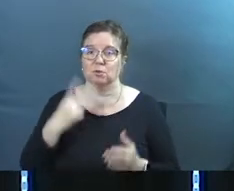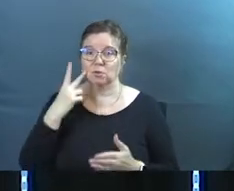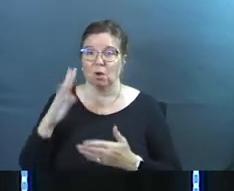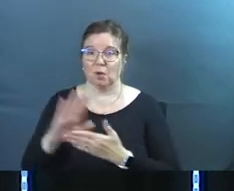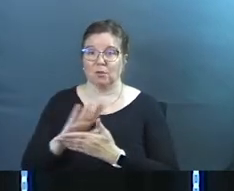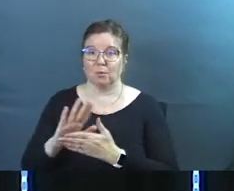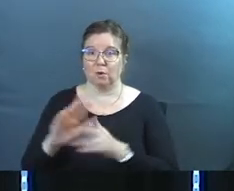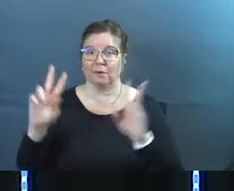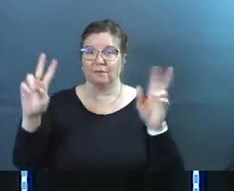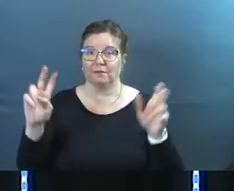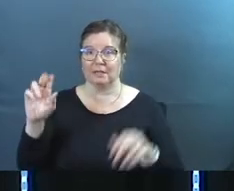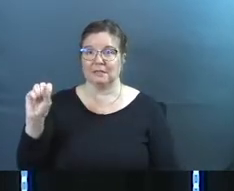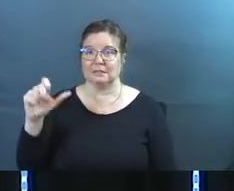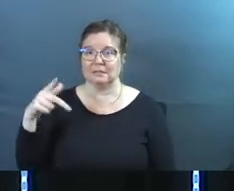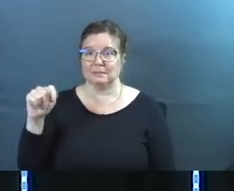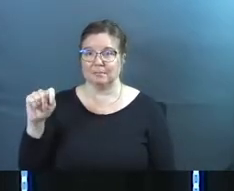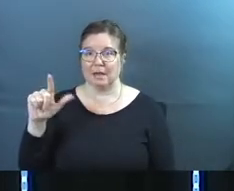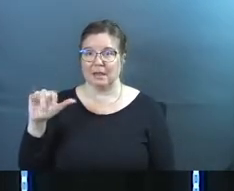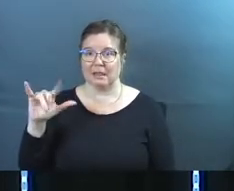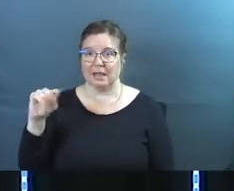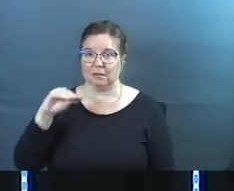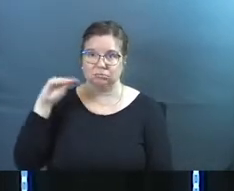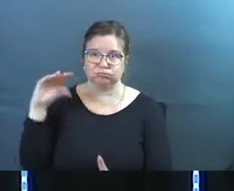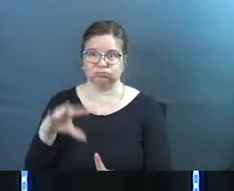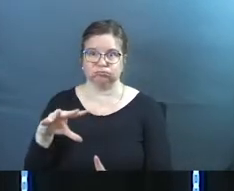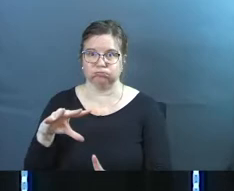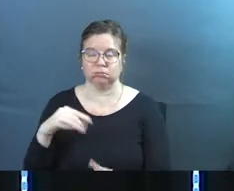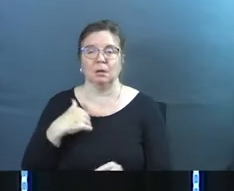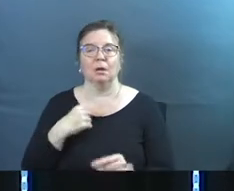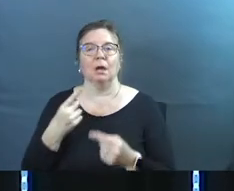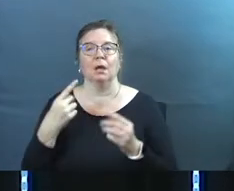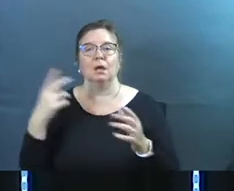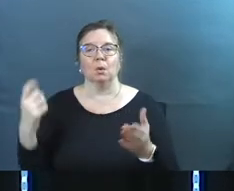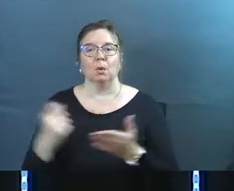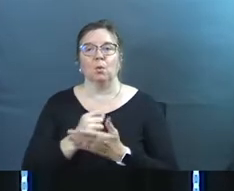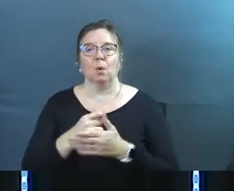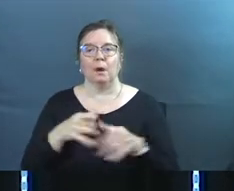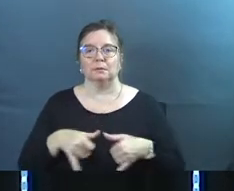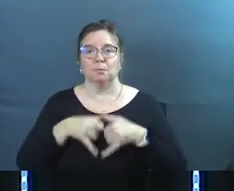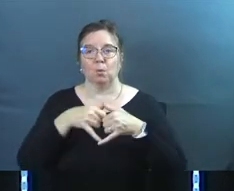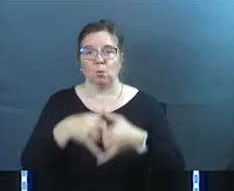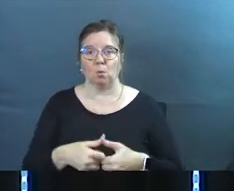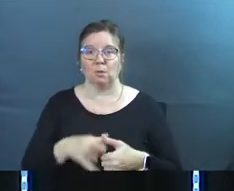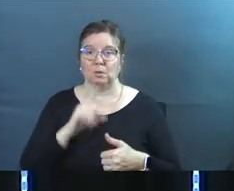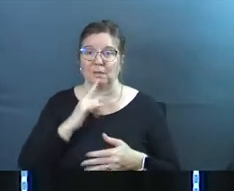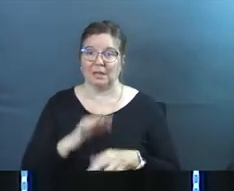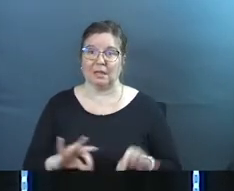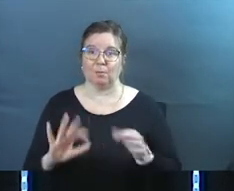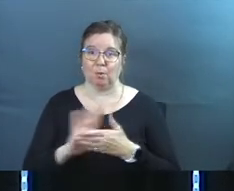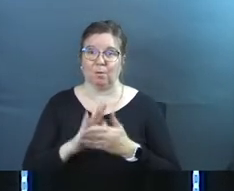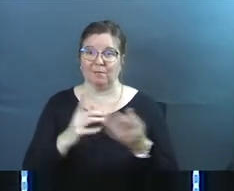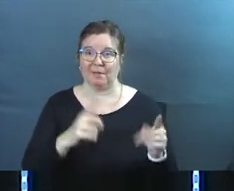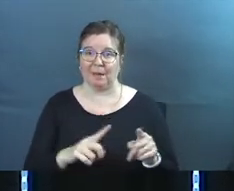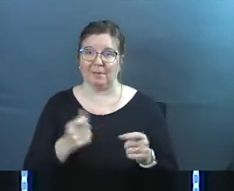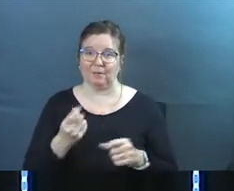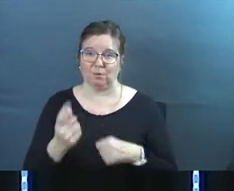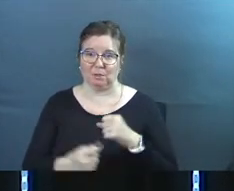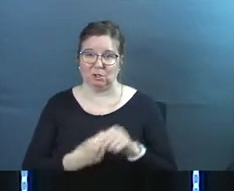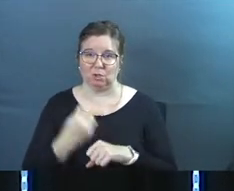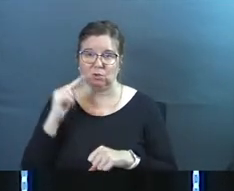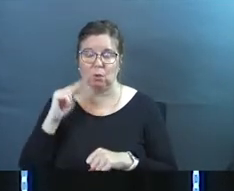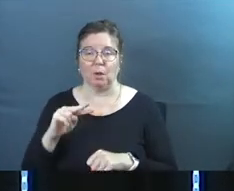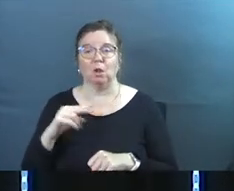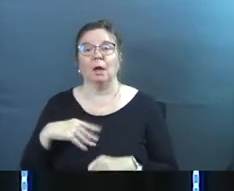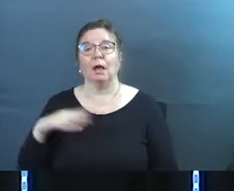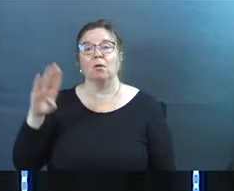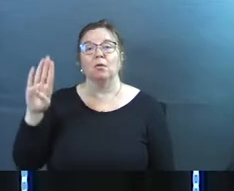the movie Spotlight. This won some Academy Awards. It was a really important movie, came out several years ago, and it looked at the Boston